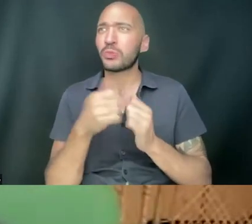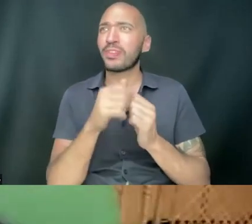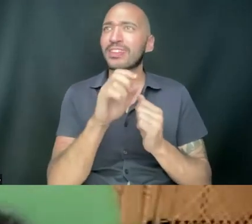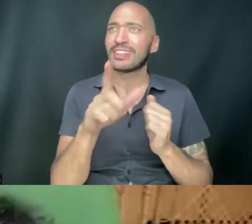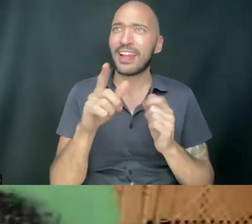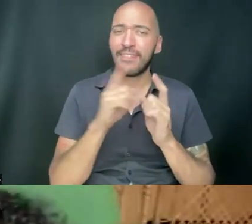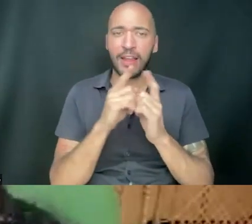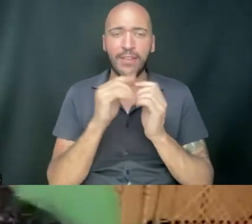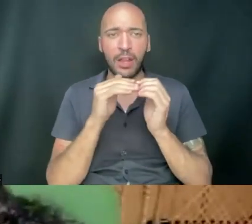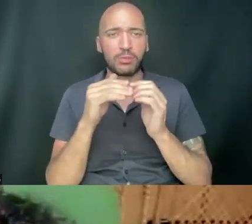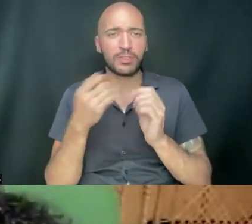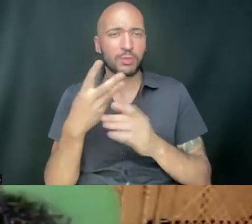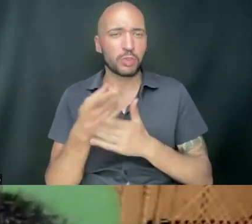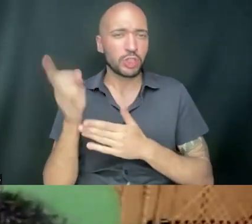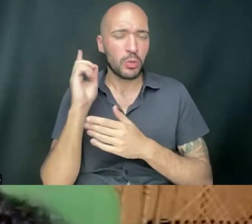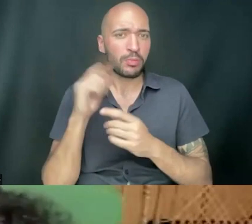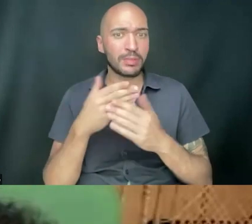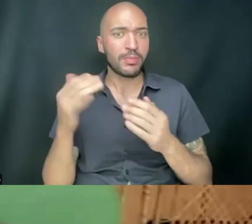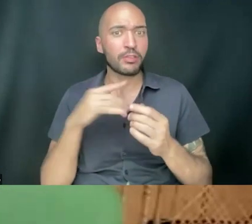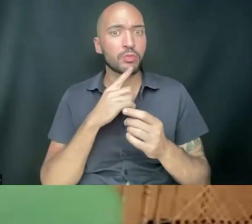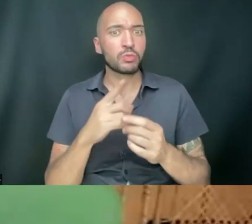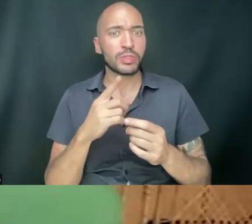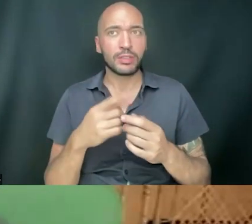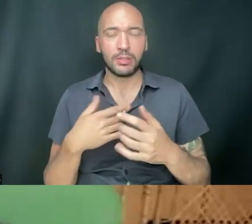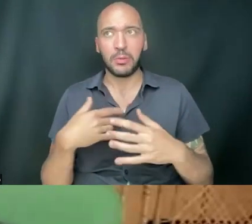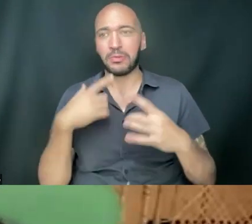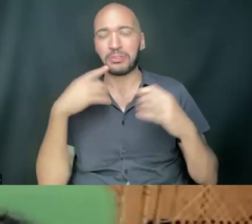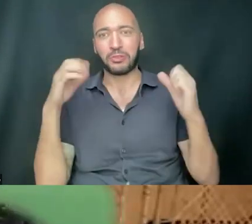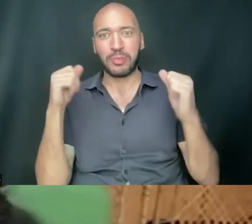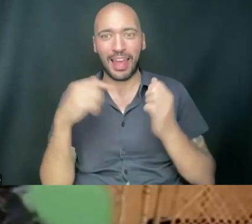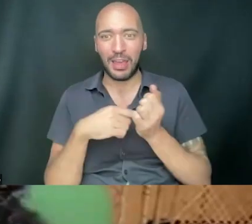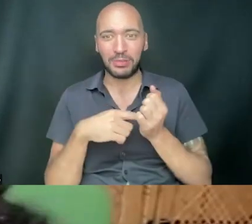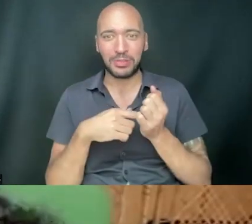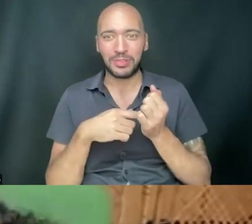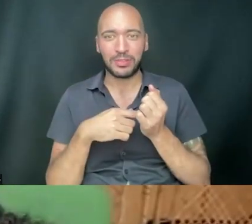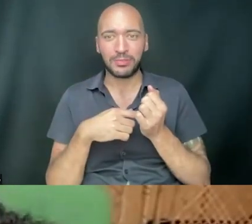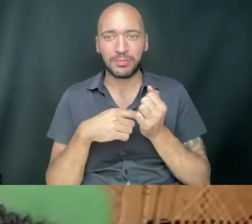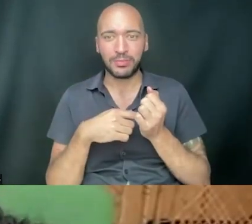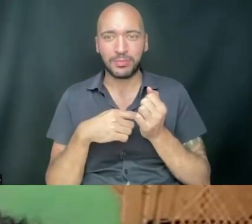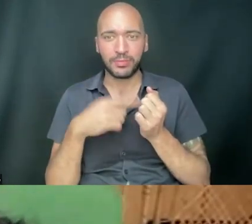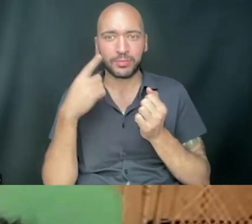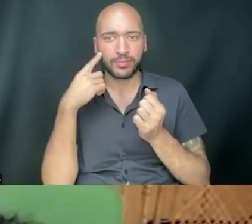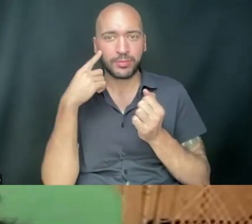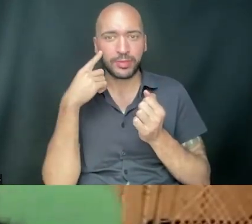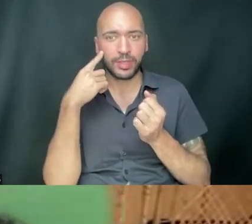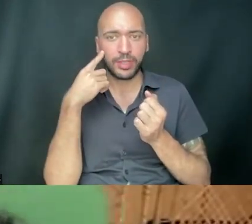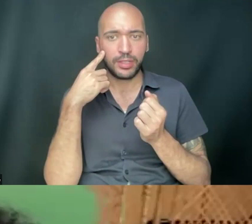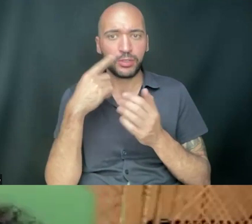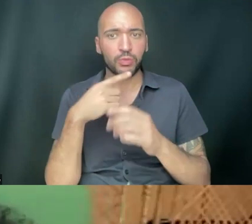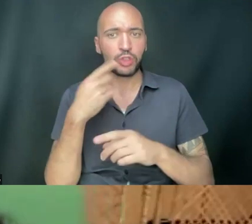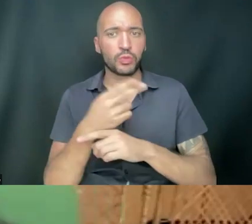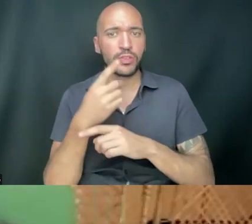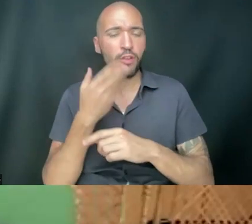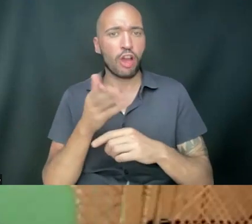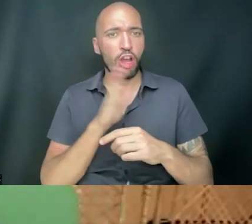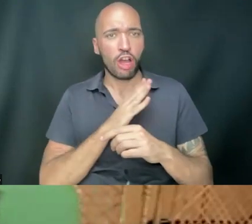a few weeks ago. But it's something that has really been tripping me out. And I think it's really useful for our panelists and